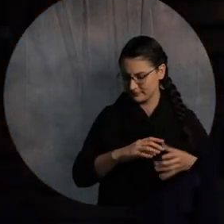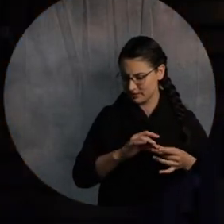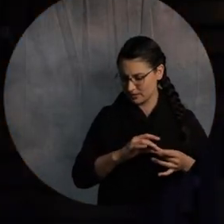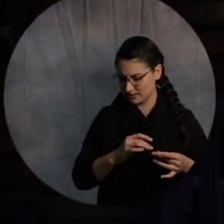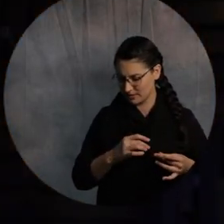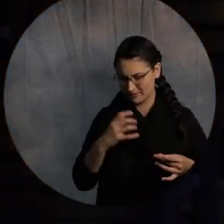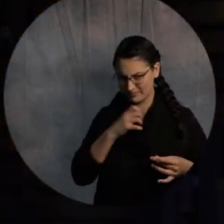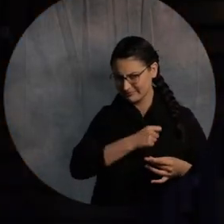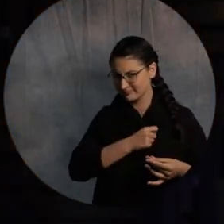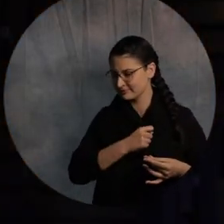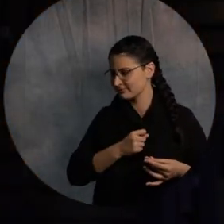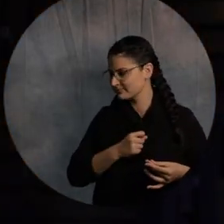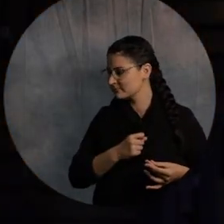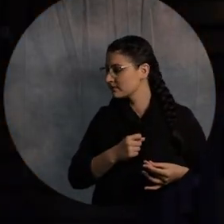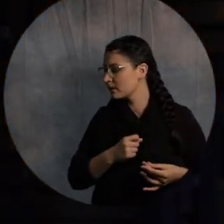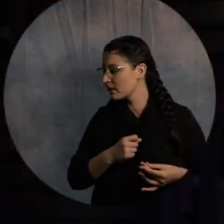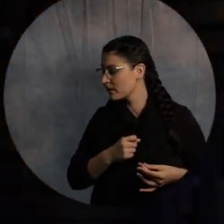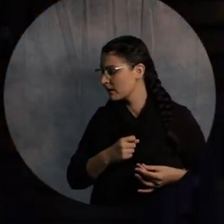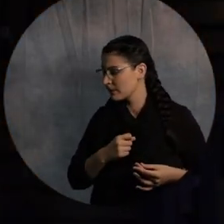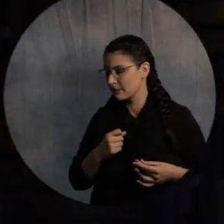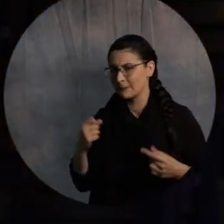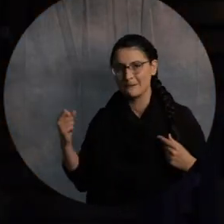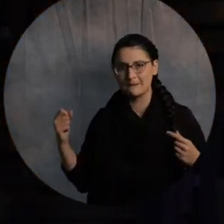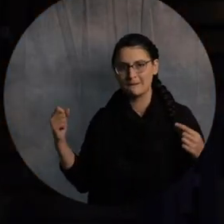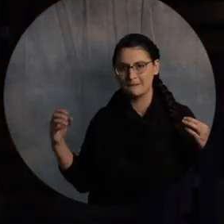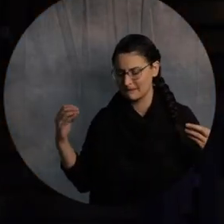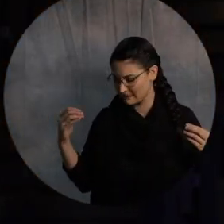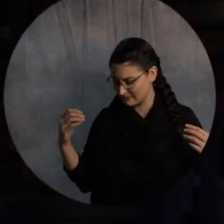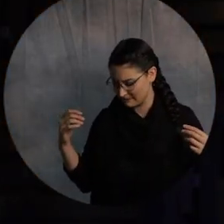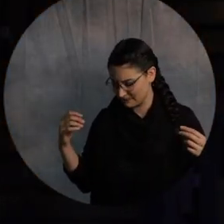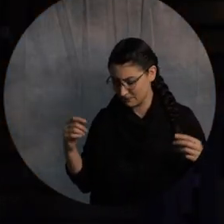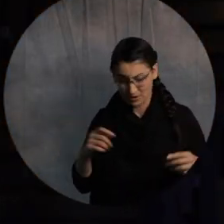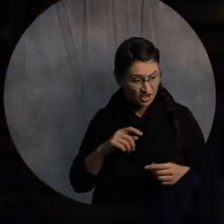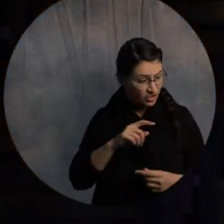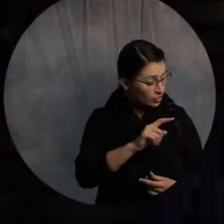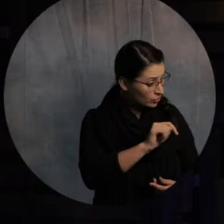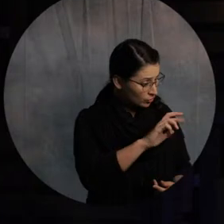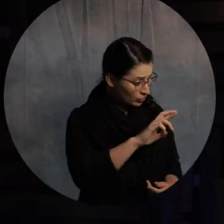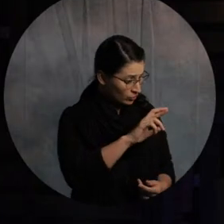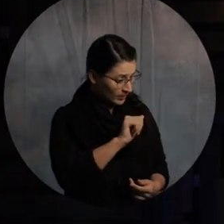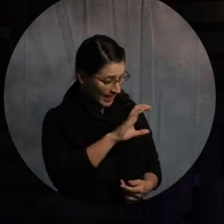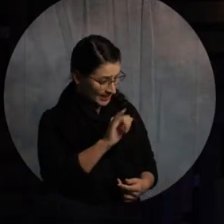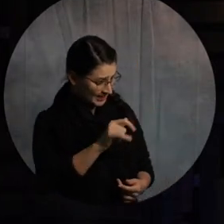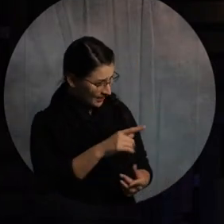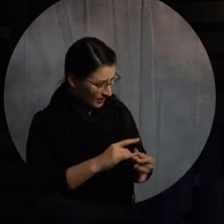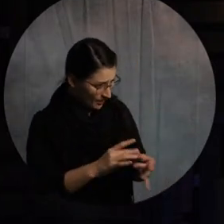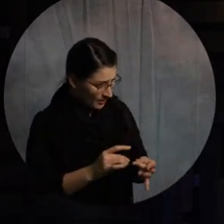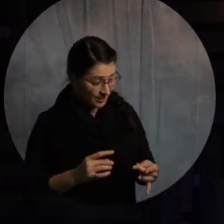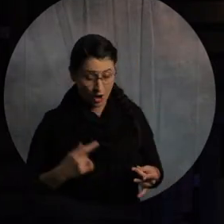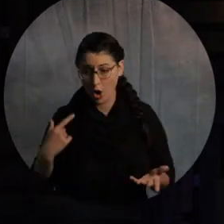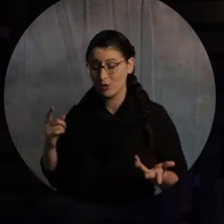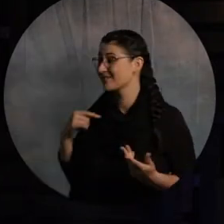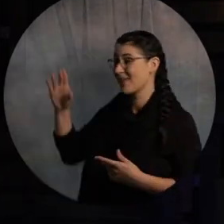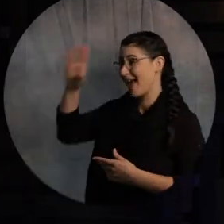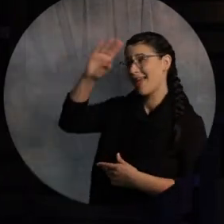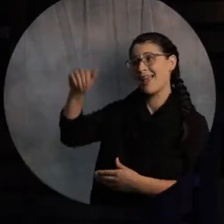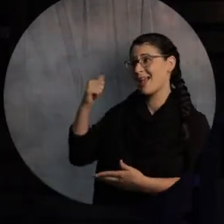what we're talking about. Hey, while before you go, did Tracy have a comment? Oh, he just said, hey, and amen, and truth,